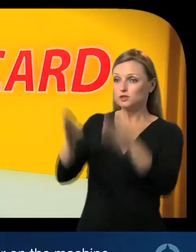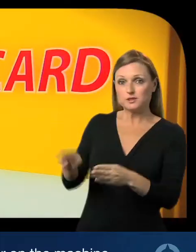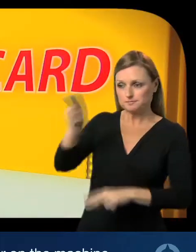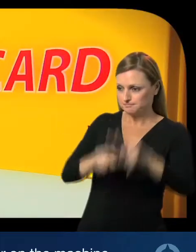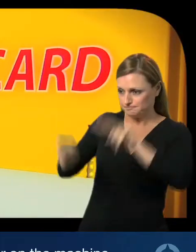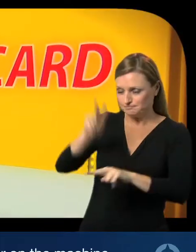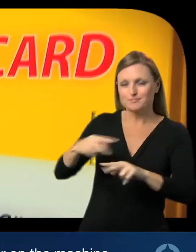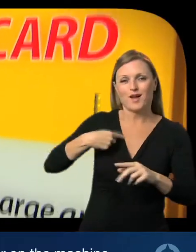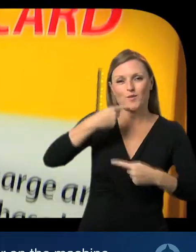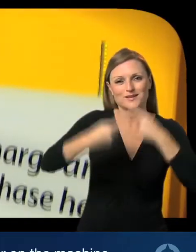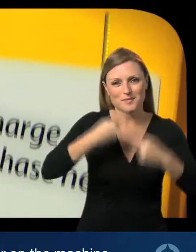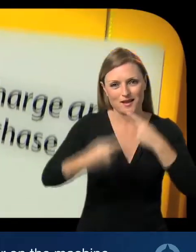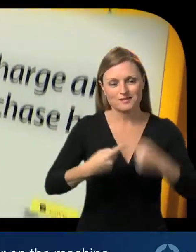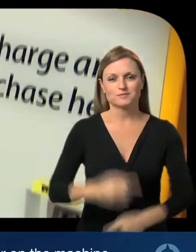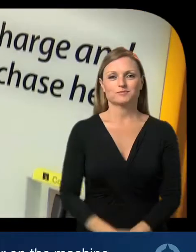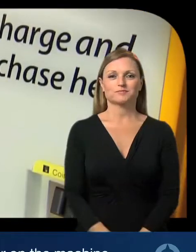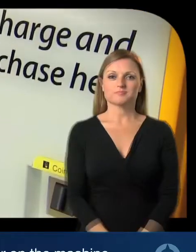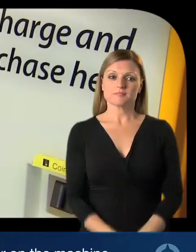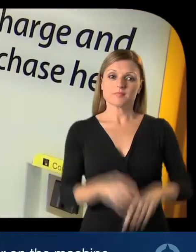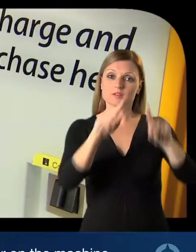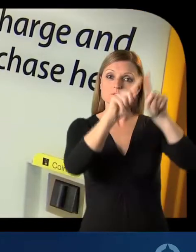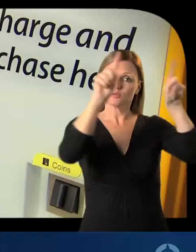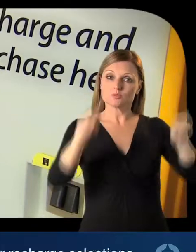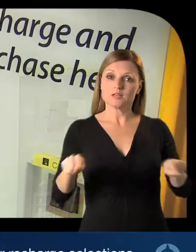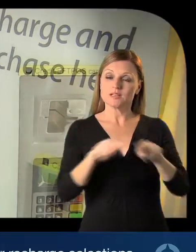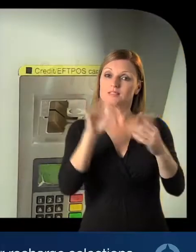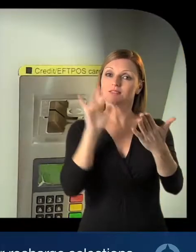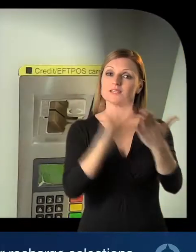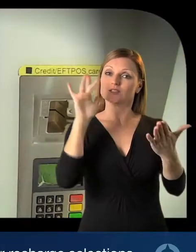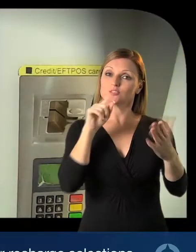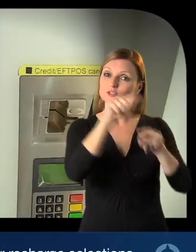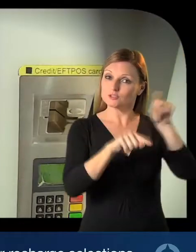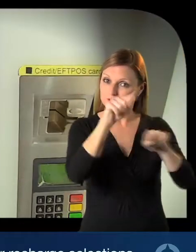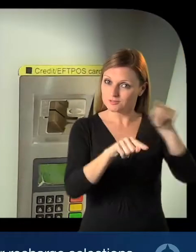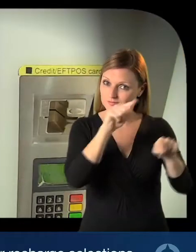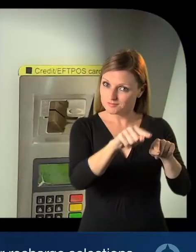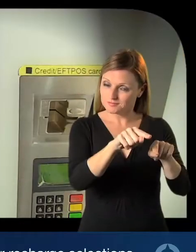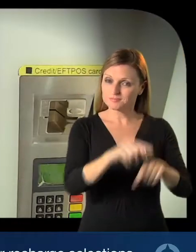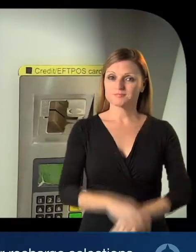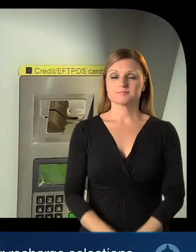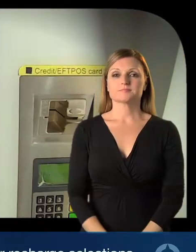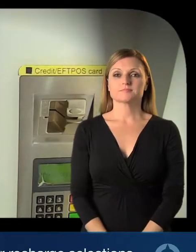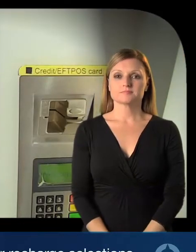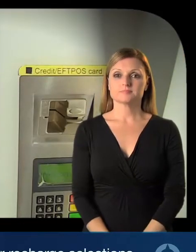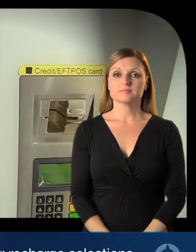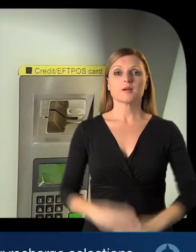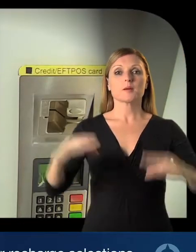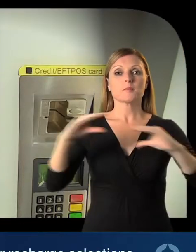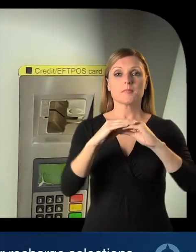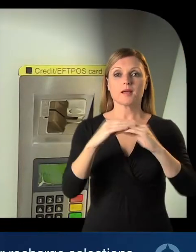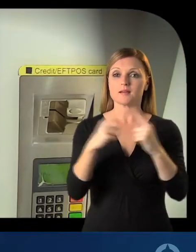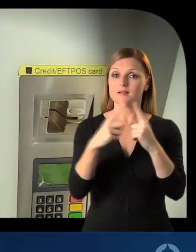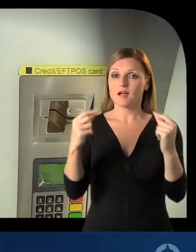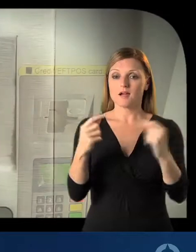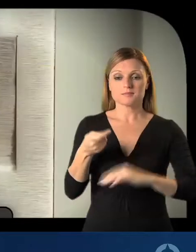There are a number of things to look out for on the machine. There is a touchscreen for making purchase or recharge selections,